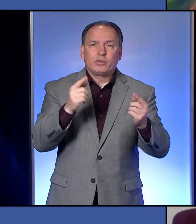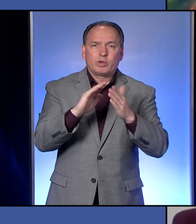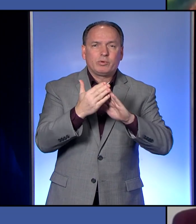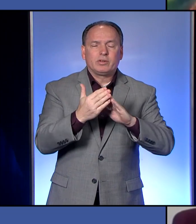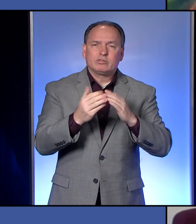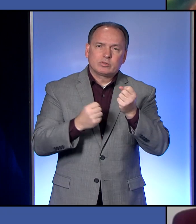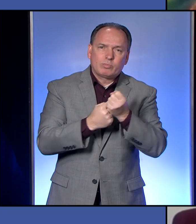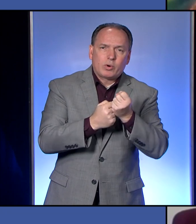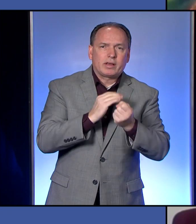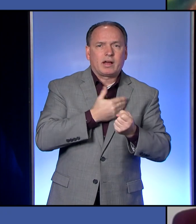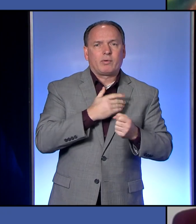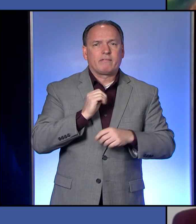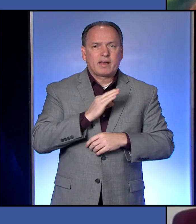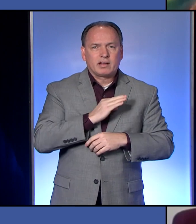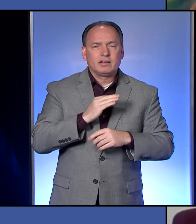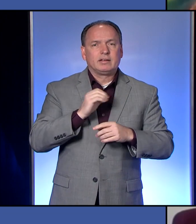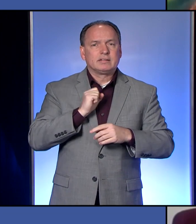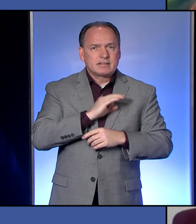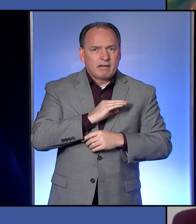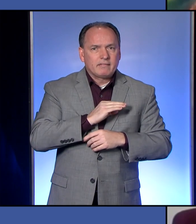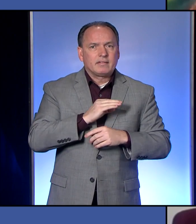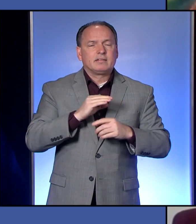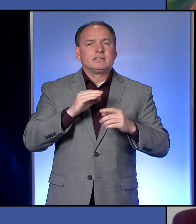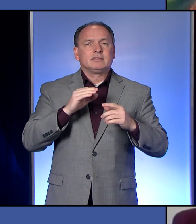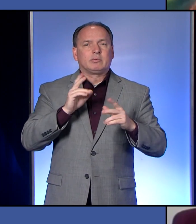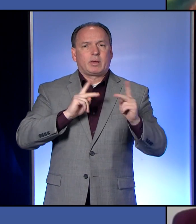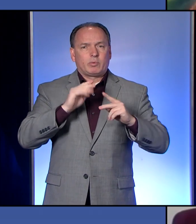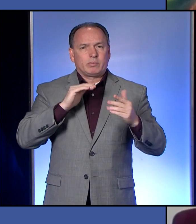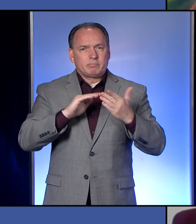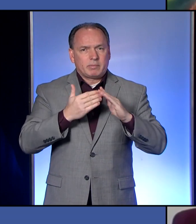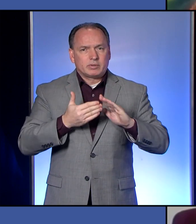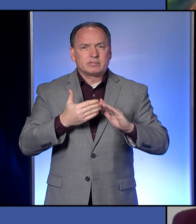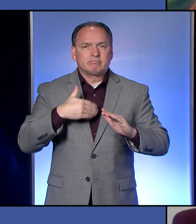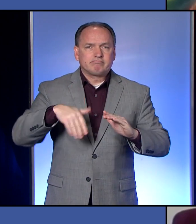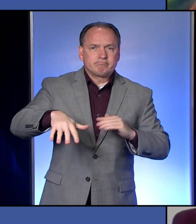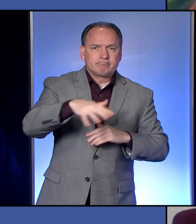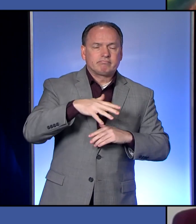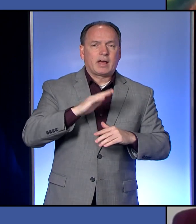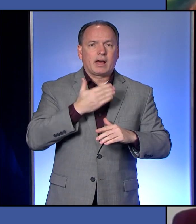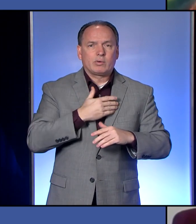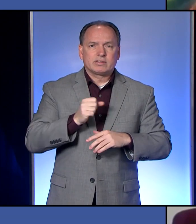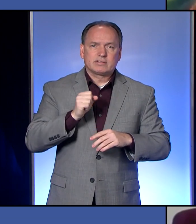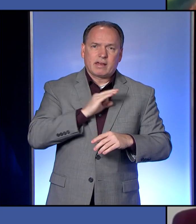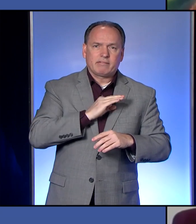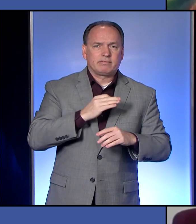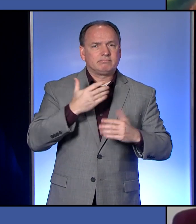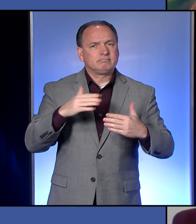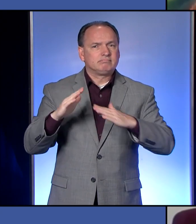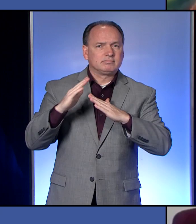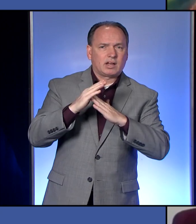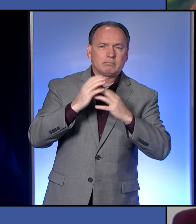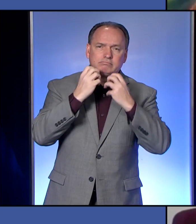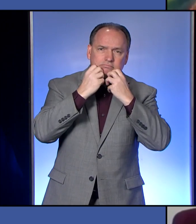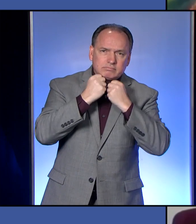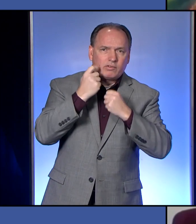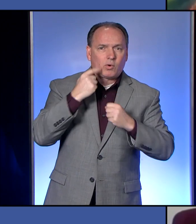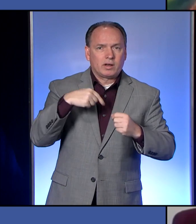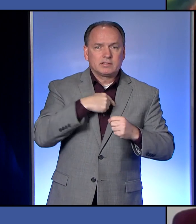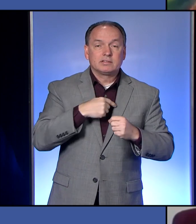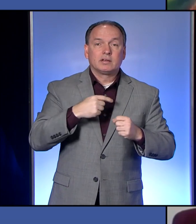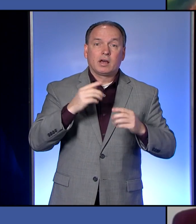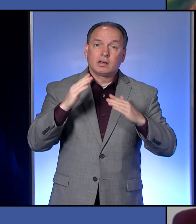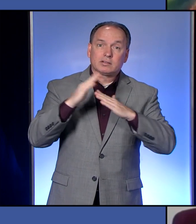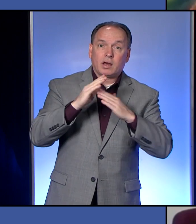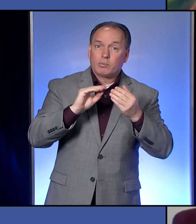shown to our faculty facility and members of the community and our staff really means the world to us. Please know our number one priority